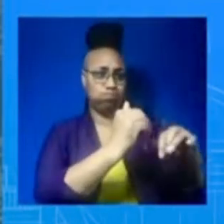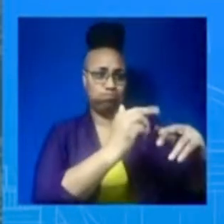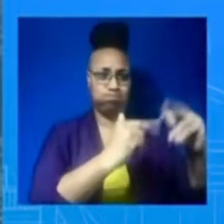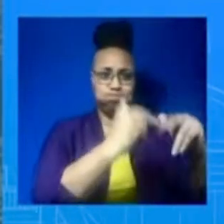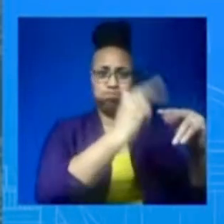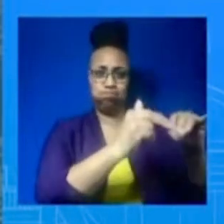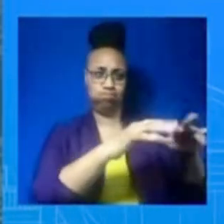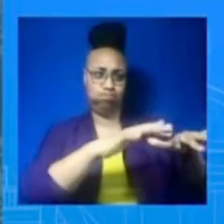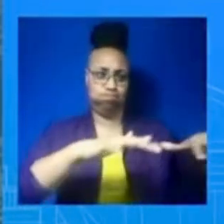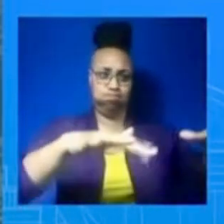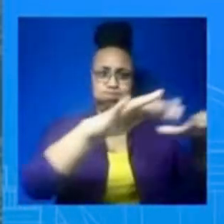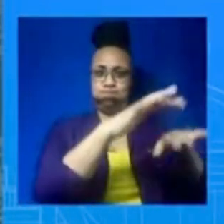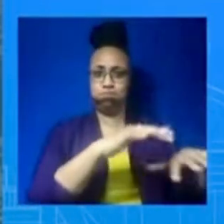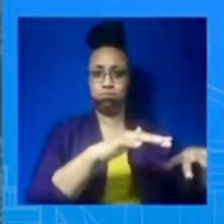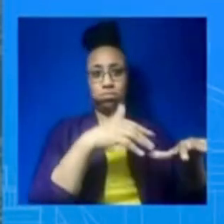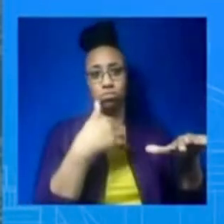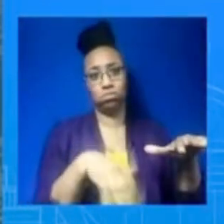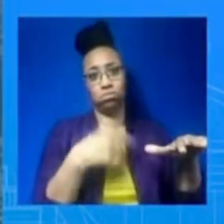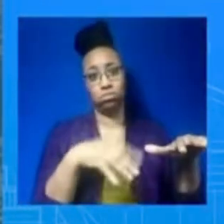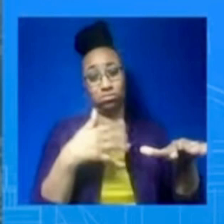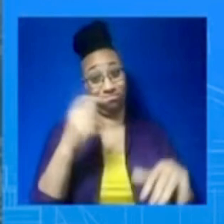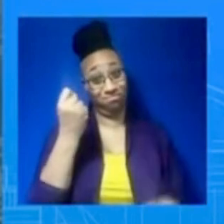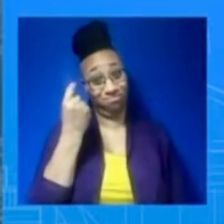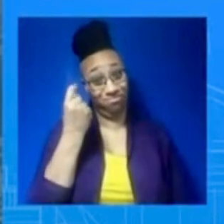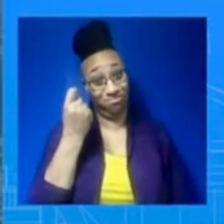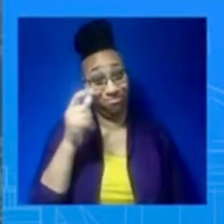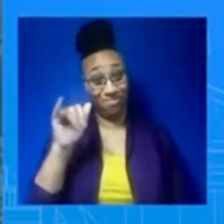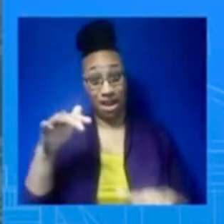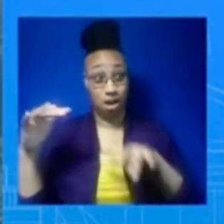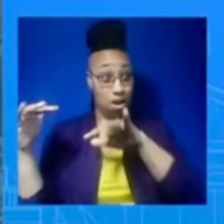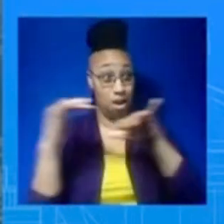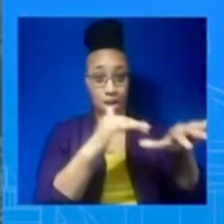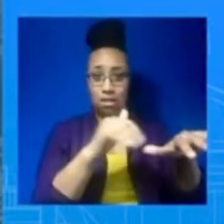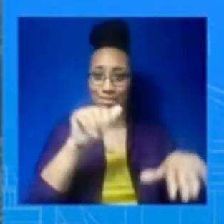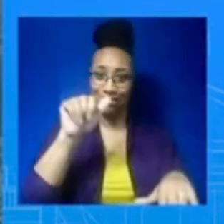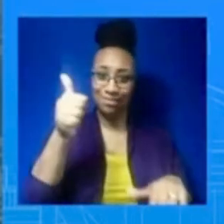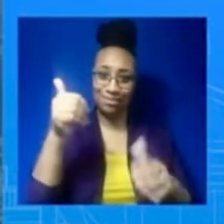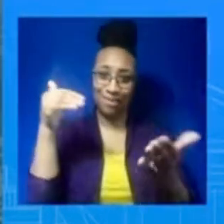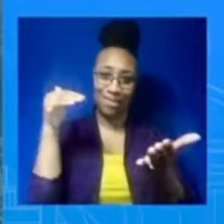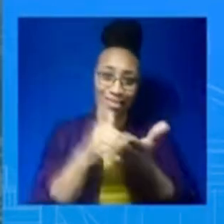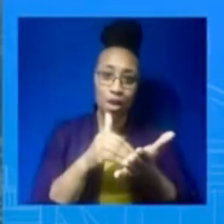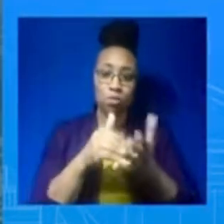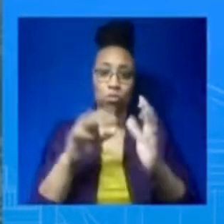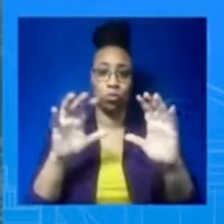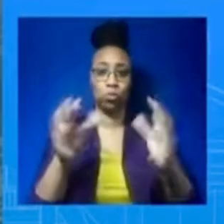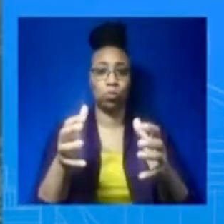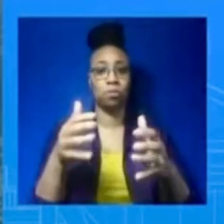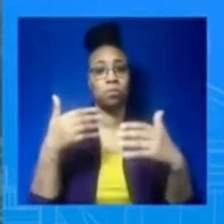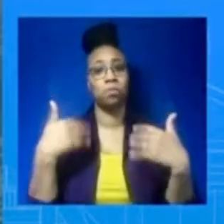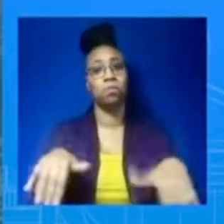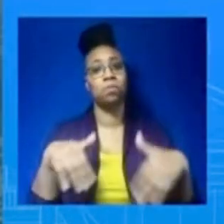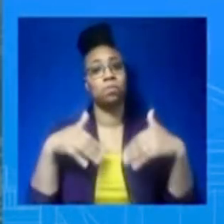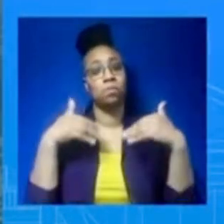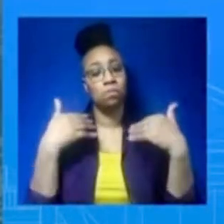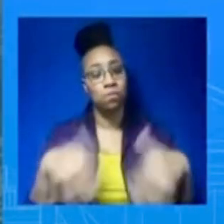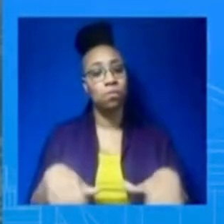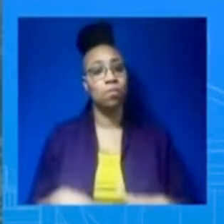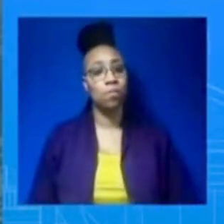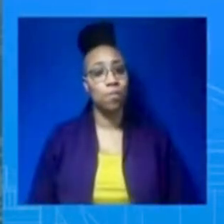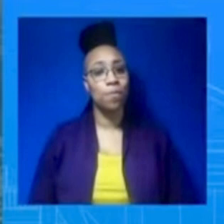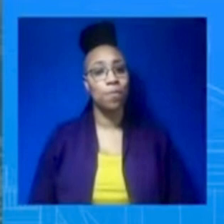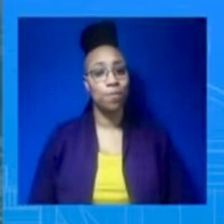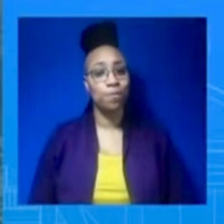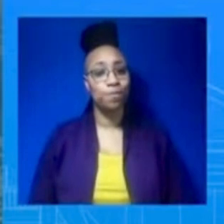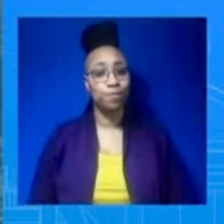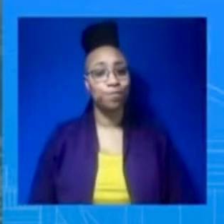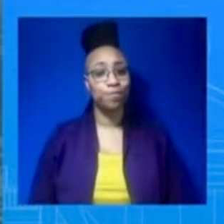troops in Poland right now, most of them on rotational orders. On Tuesday evening local time, President Biden will deliver